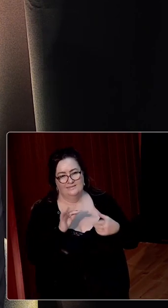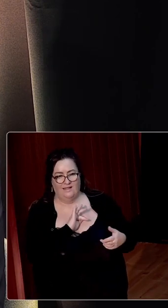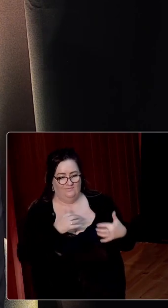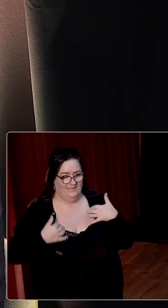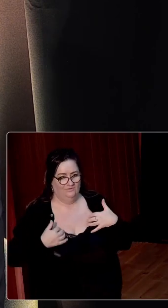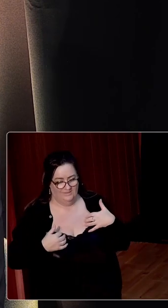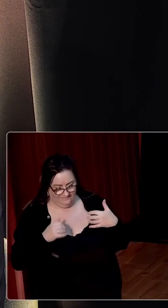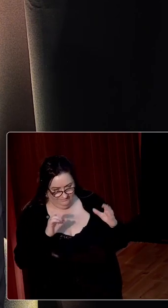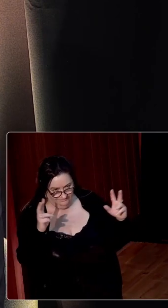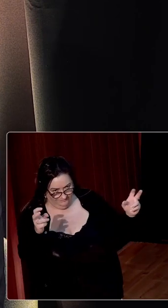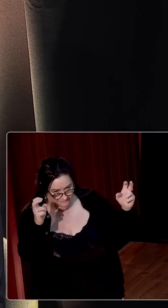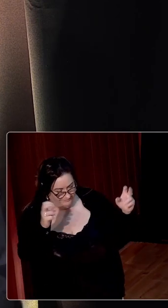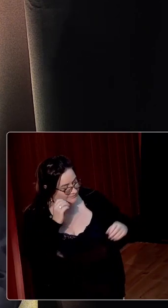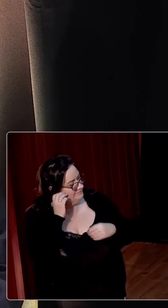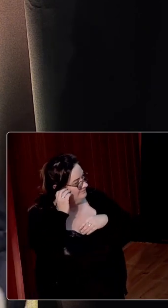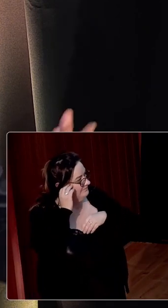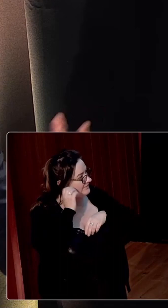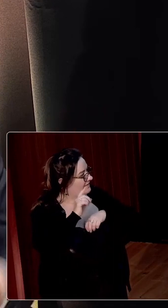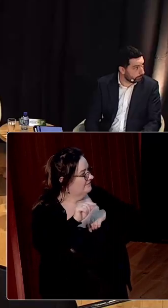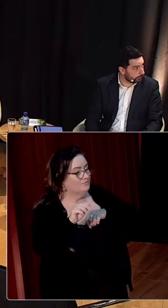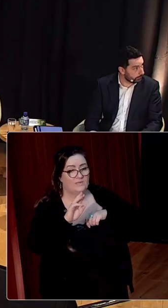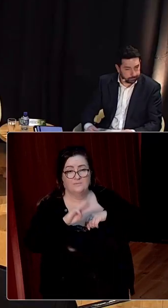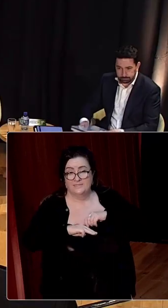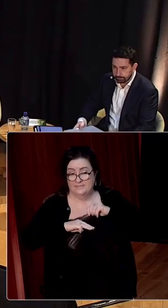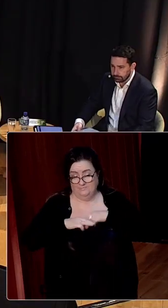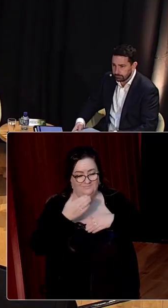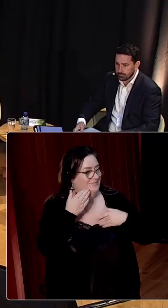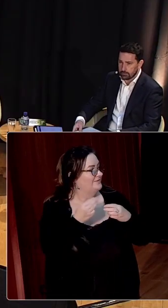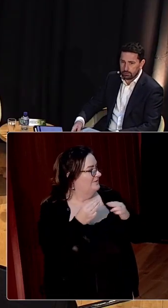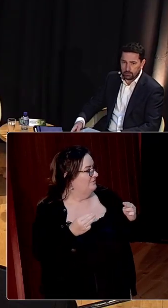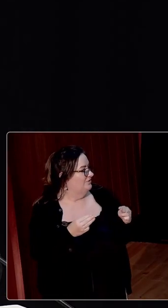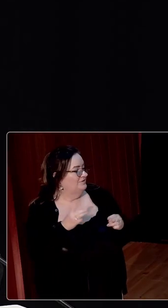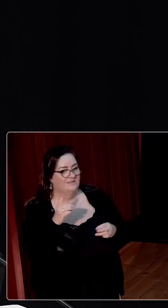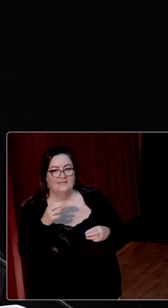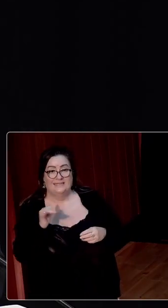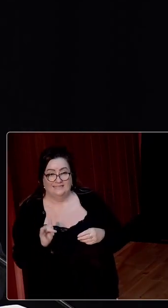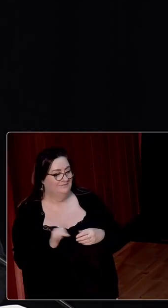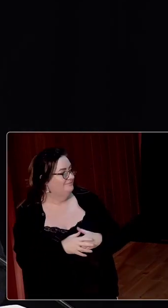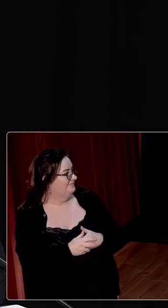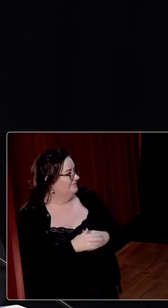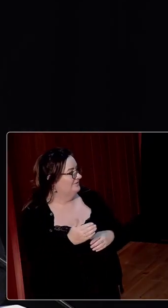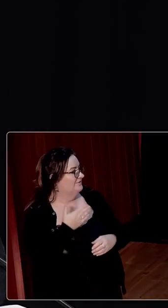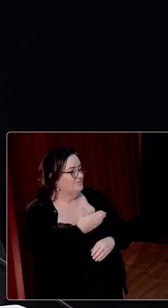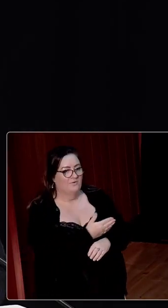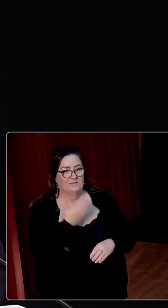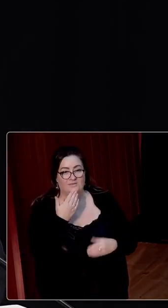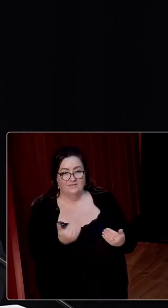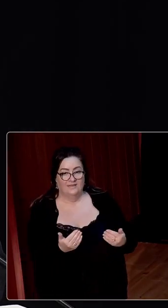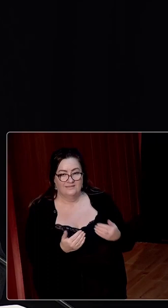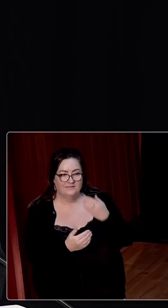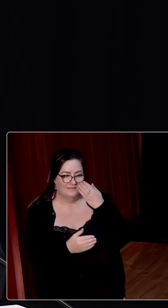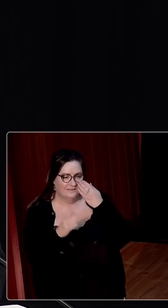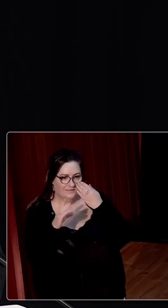The Church-State Relations at the Birth of the Irish Free State. Sir, you have 20 minutes. The floor is yours. Thank you, Danny. And just before I start, I want to extend my